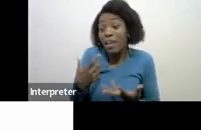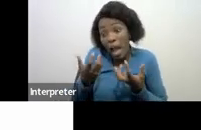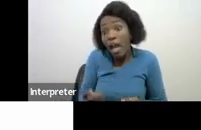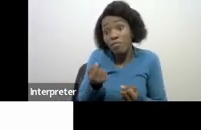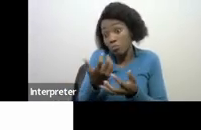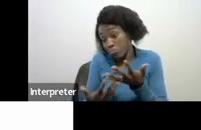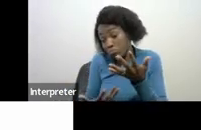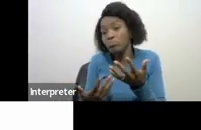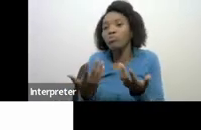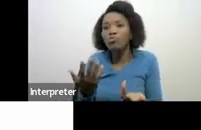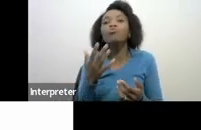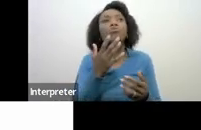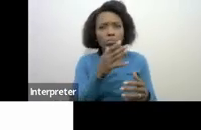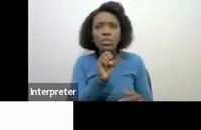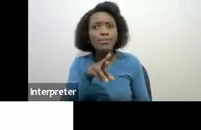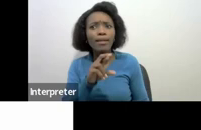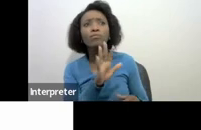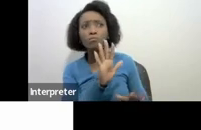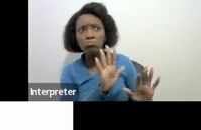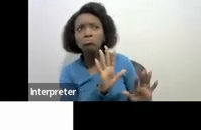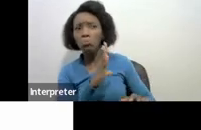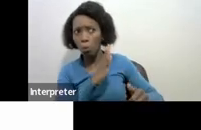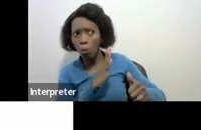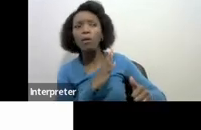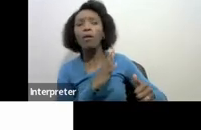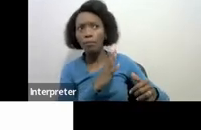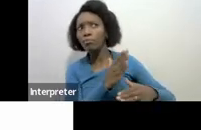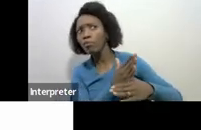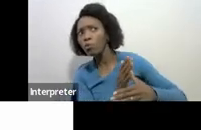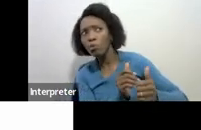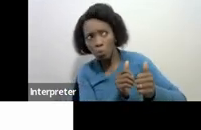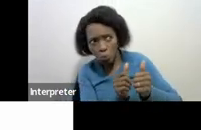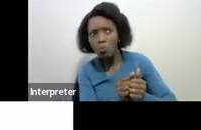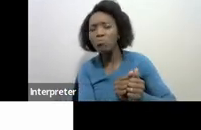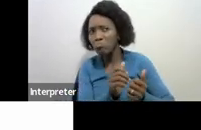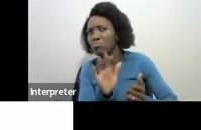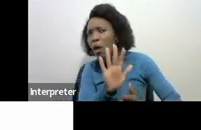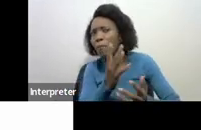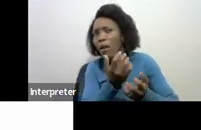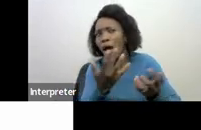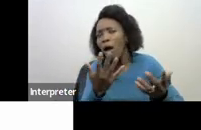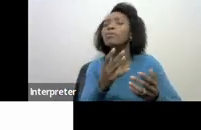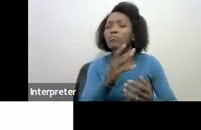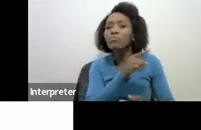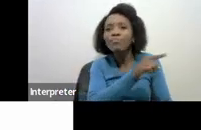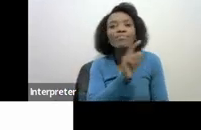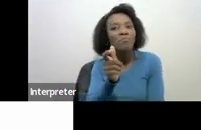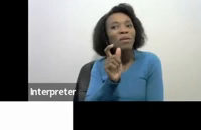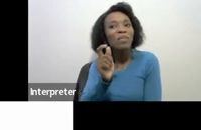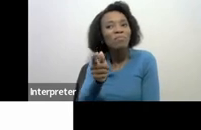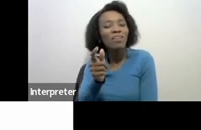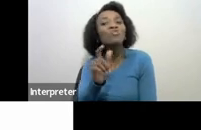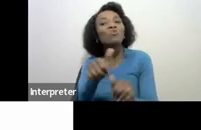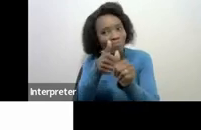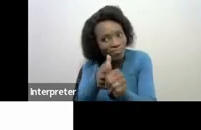and SIRS worked with them to come to reasonable estimates and they were able to pay their tax dues and they are complying going forward so